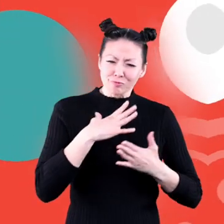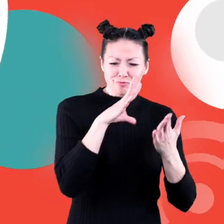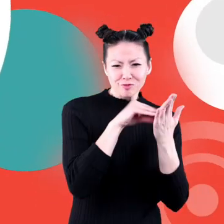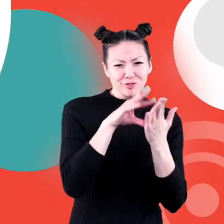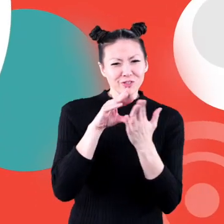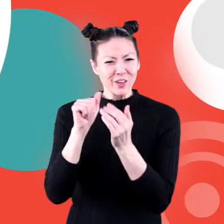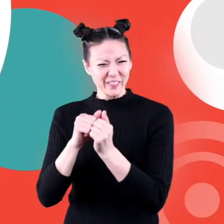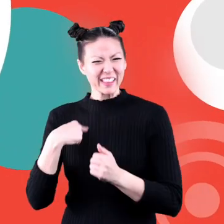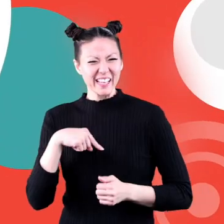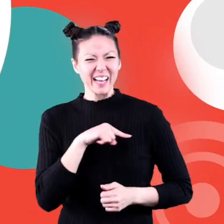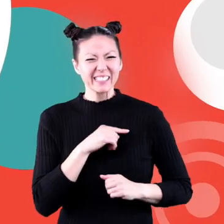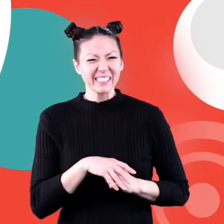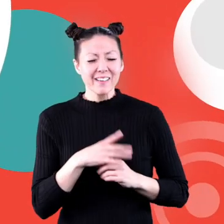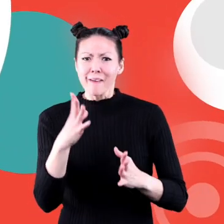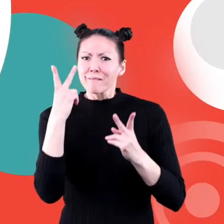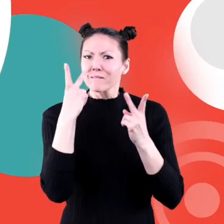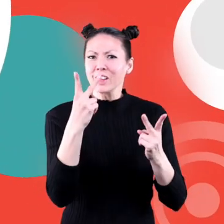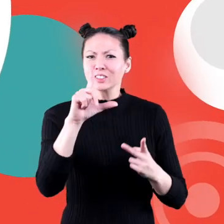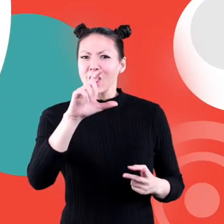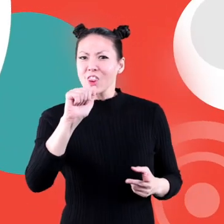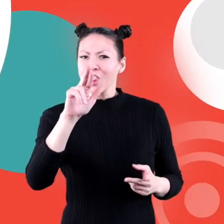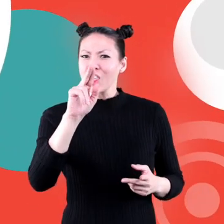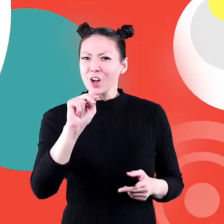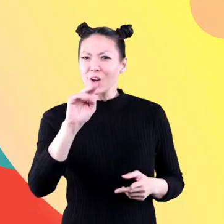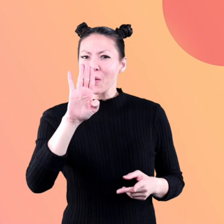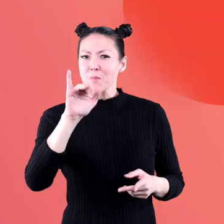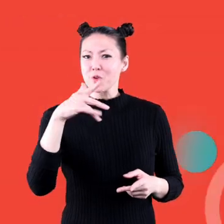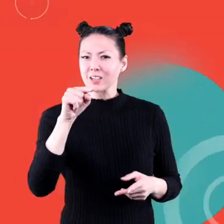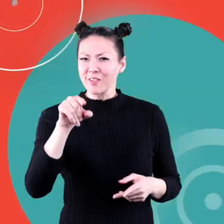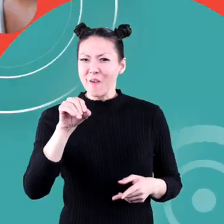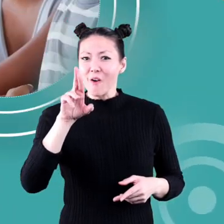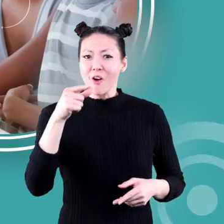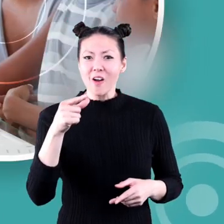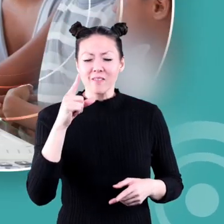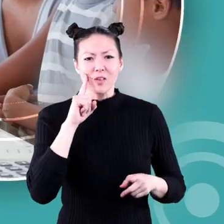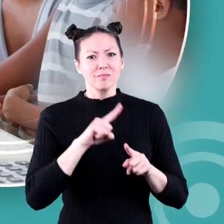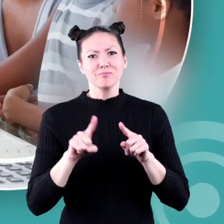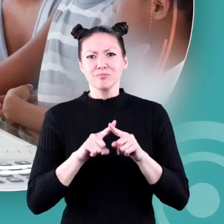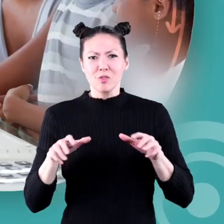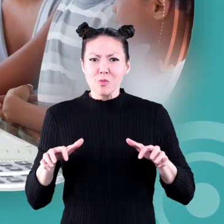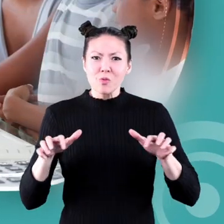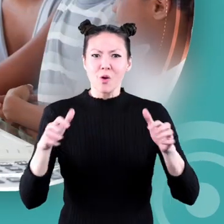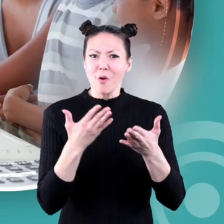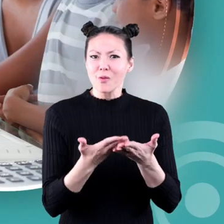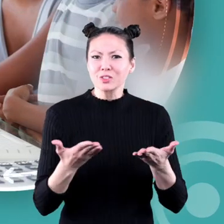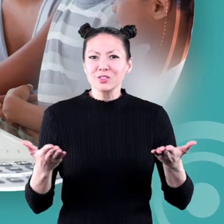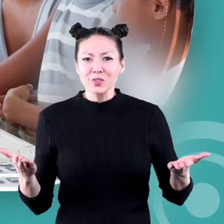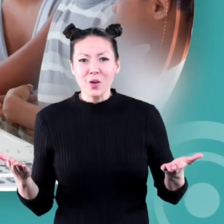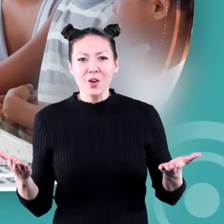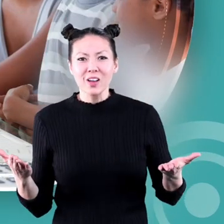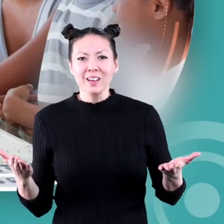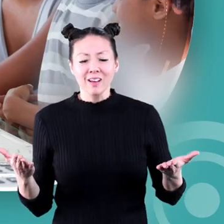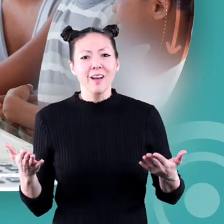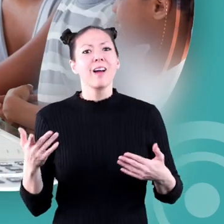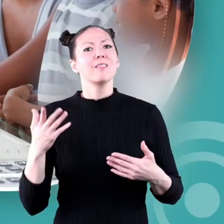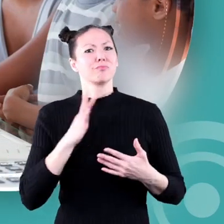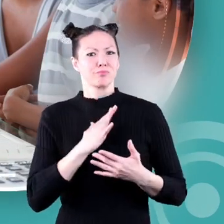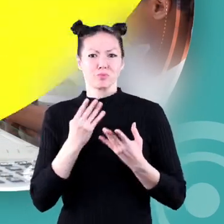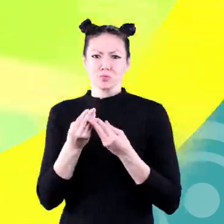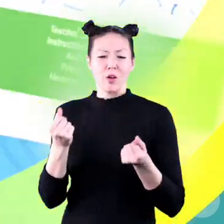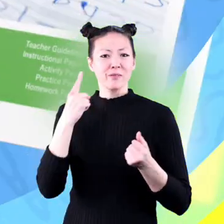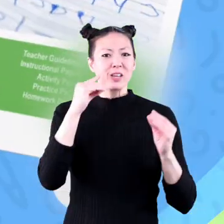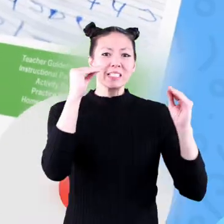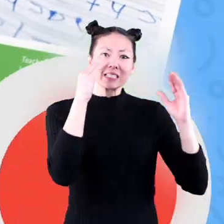Hope you had fun learning with us. Visit us at LearnBright.org for thousands of free